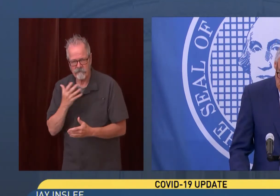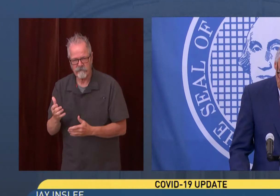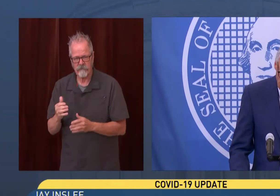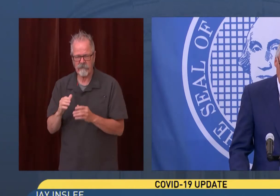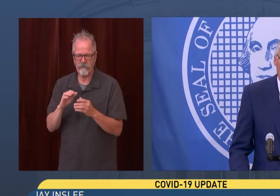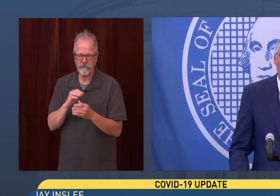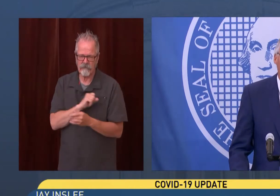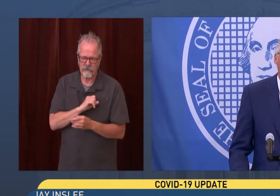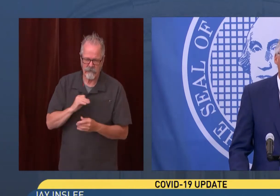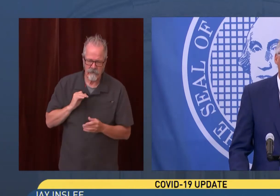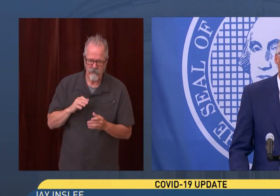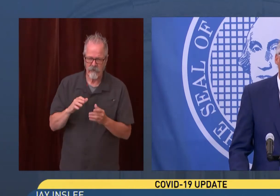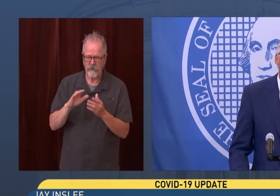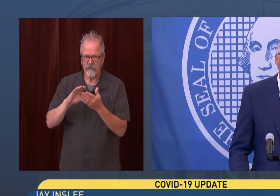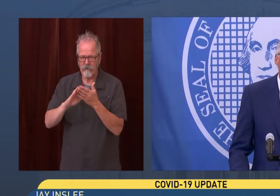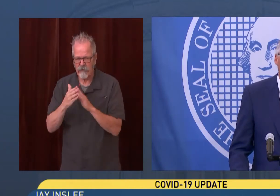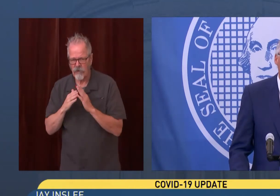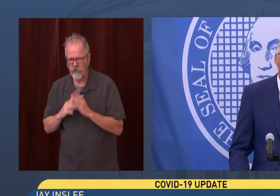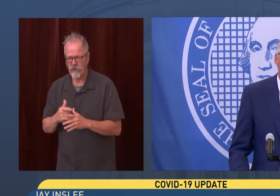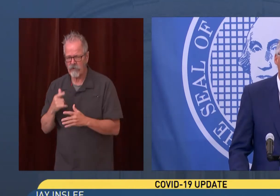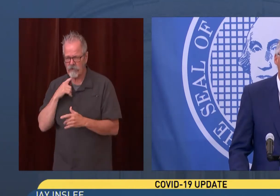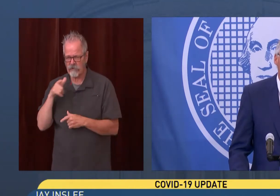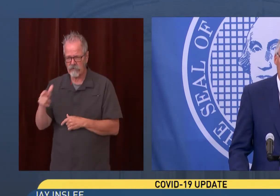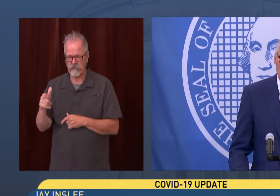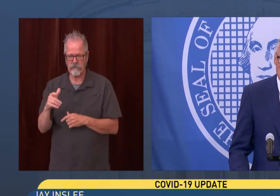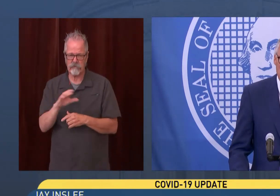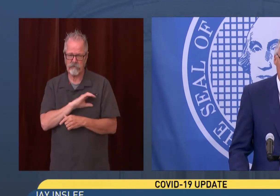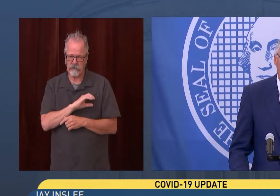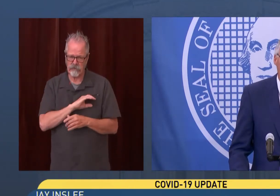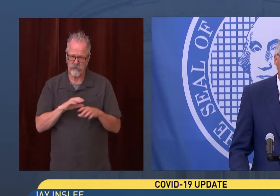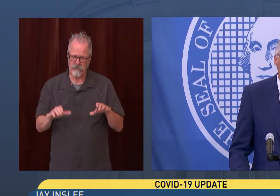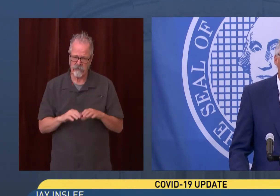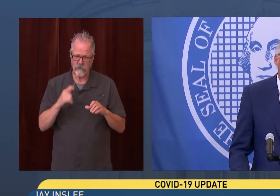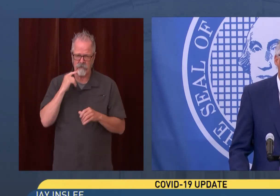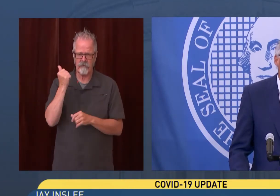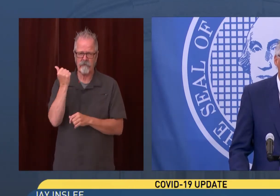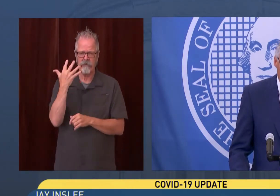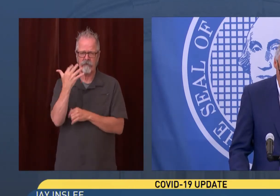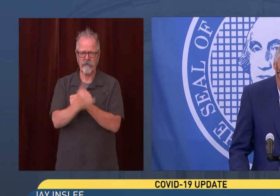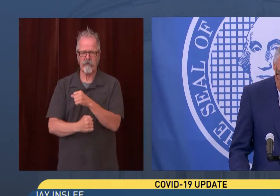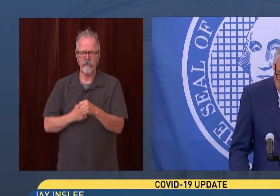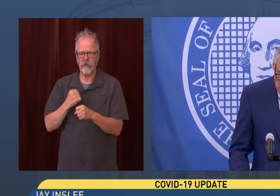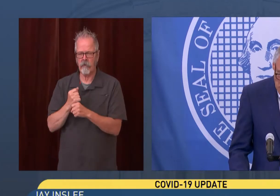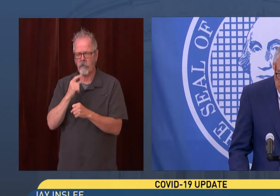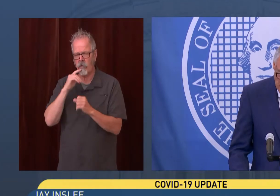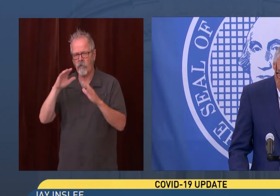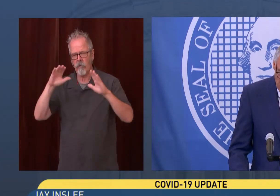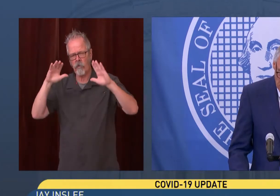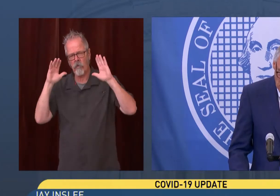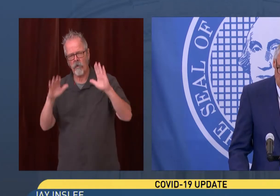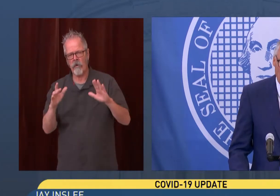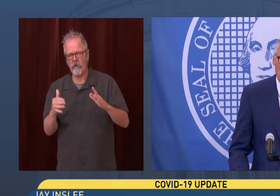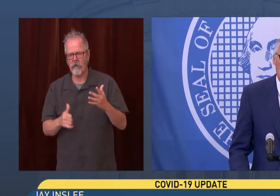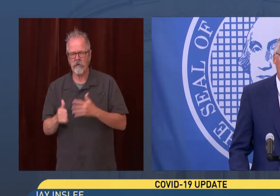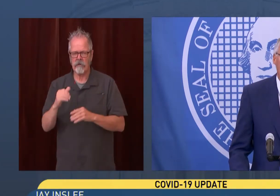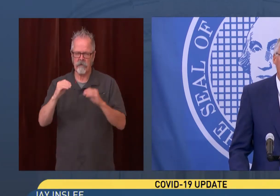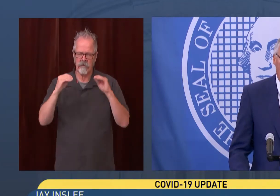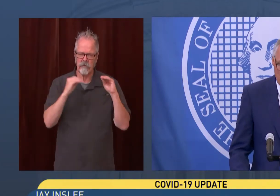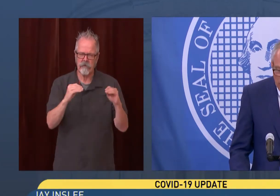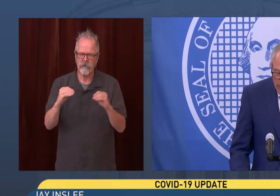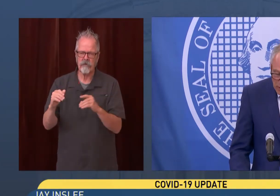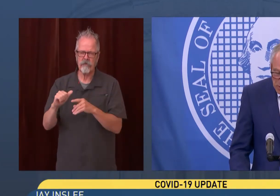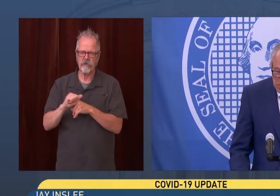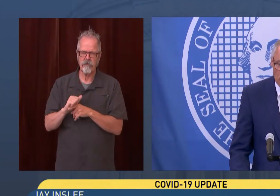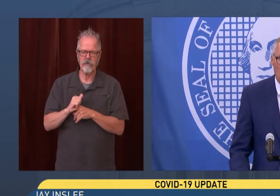He was a 15-year veteran of the office. He was known as a tremendous leader in helping train other officers. He's a former State